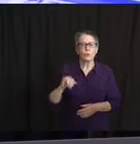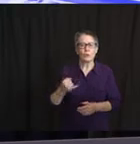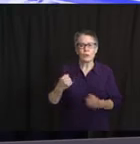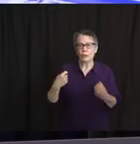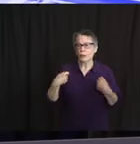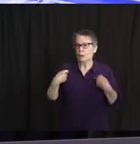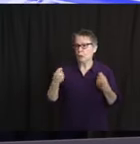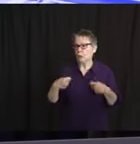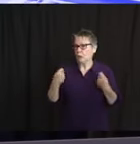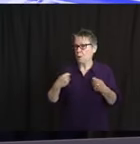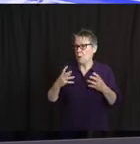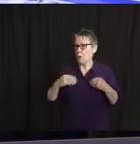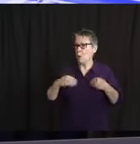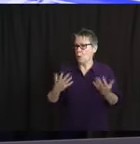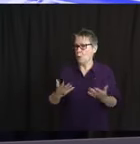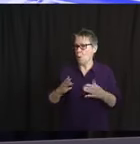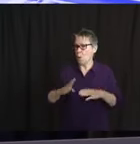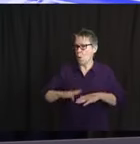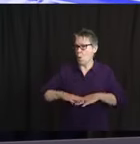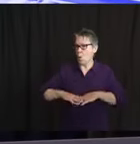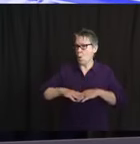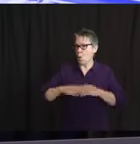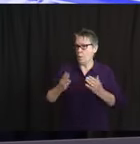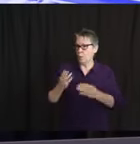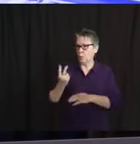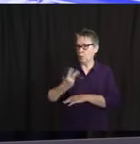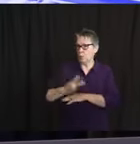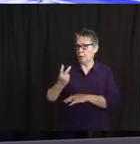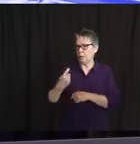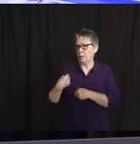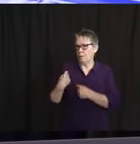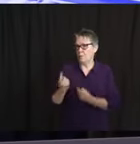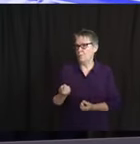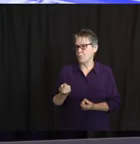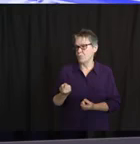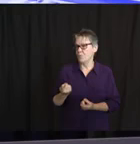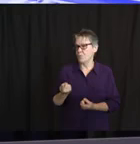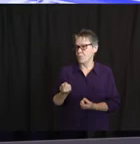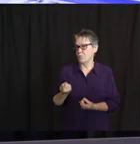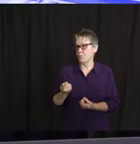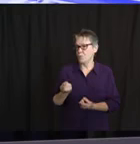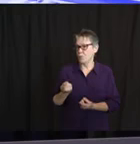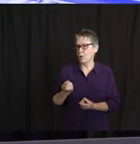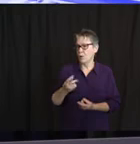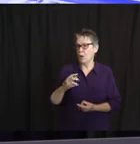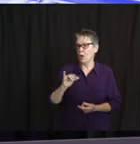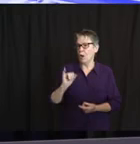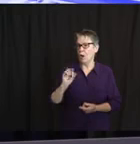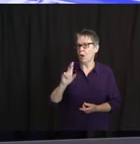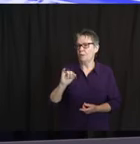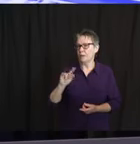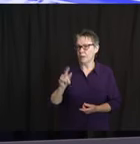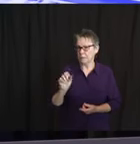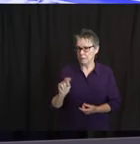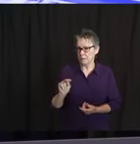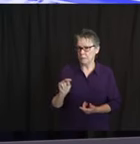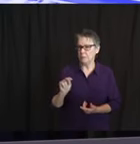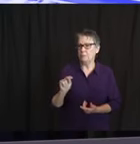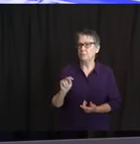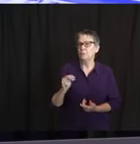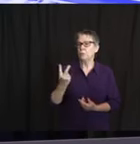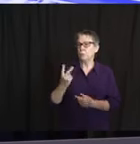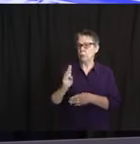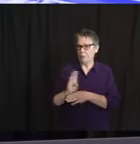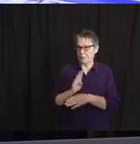open. In Irvington, two stores were cited for EO violations as being nonessential. In Newark, a transit